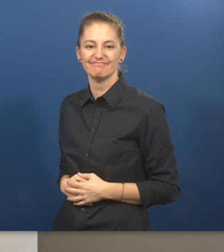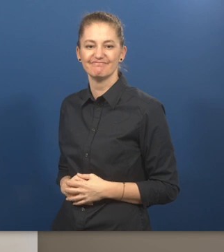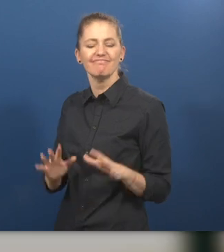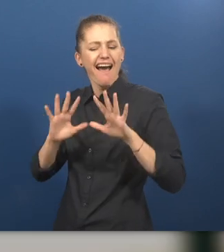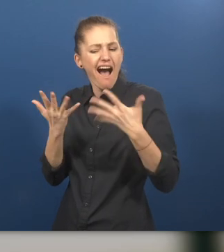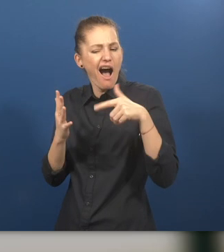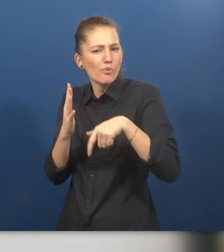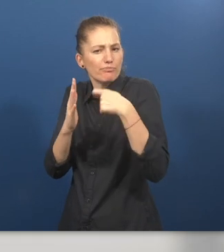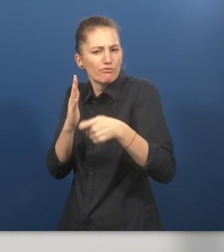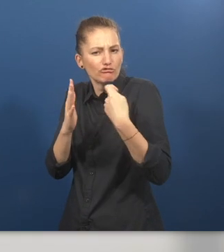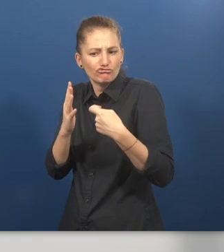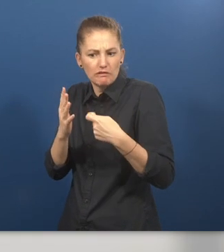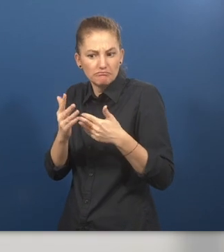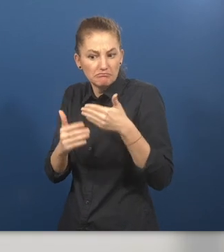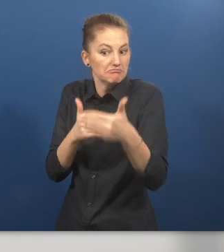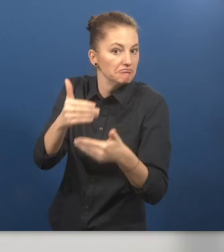classes.